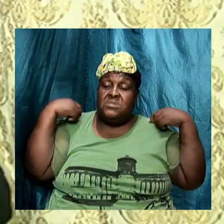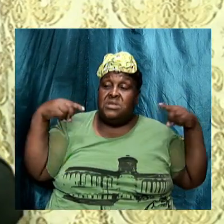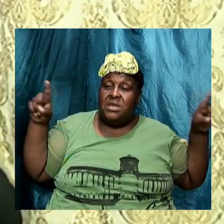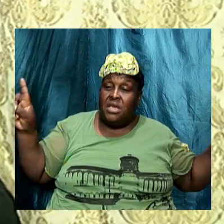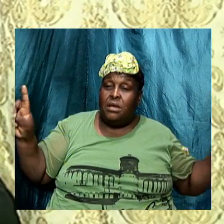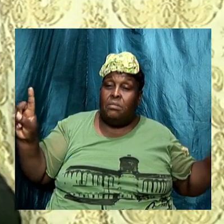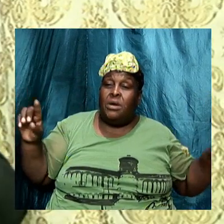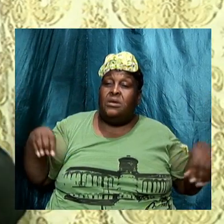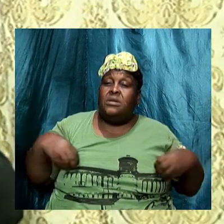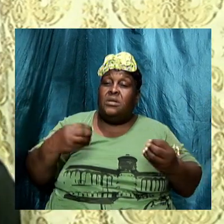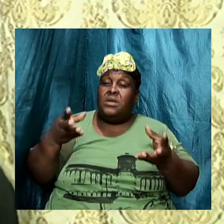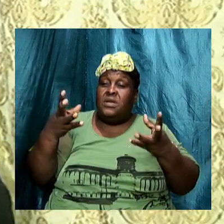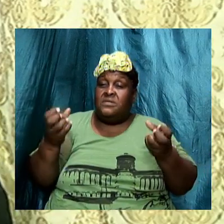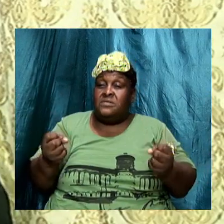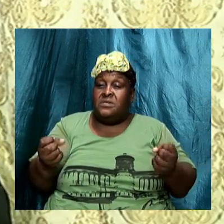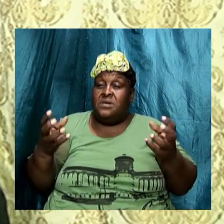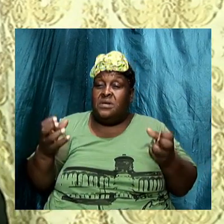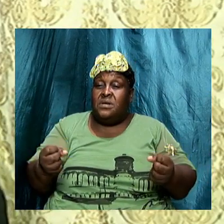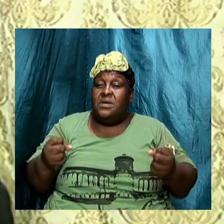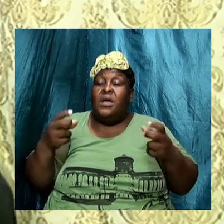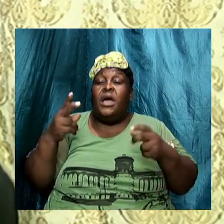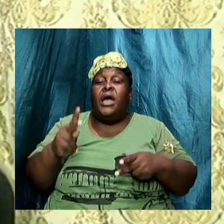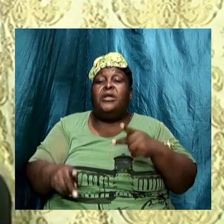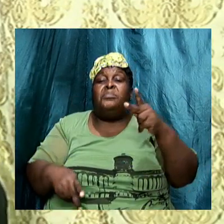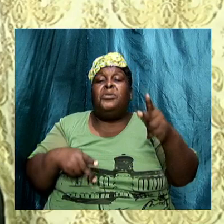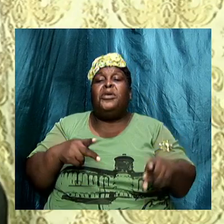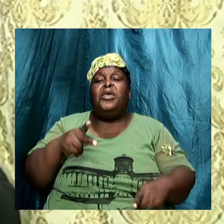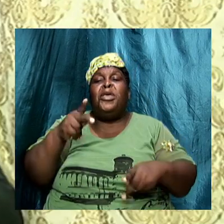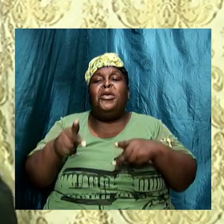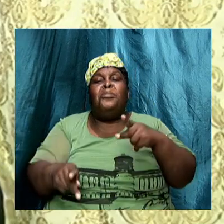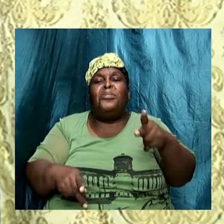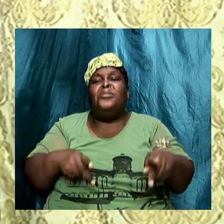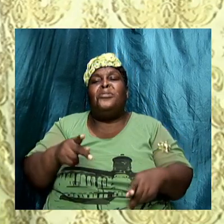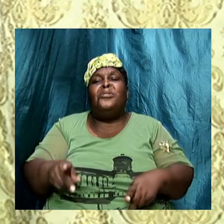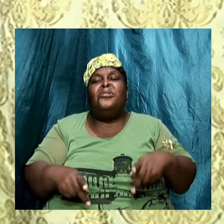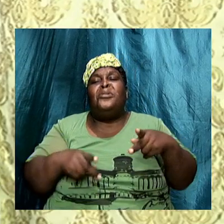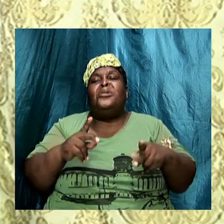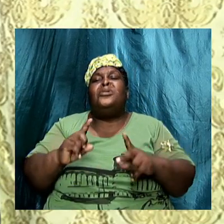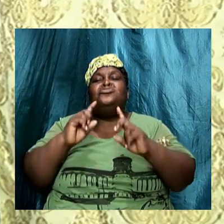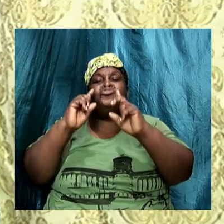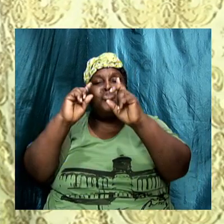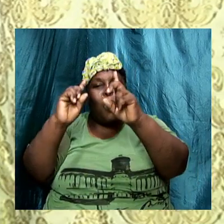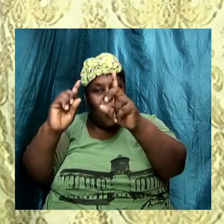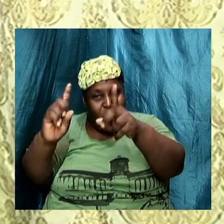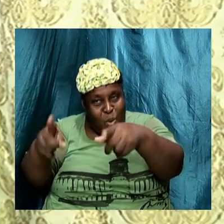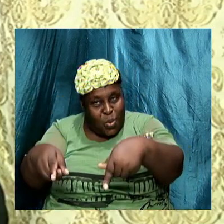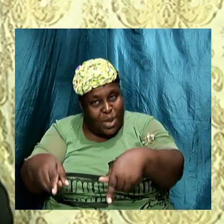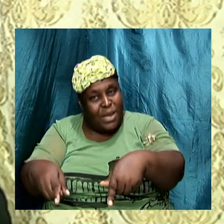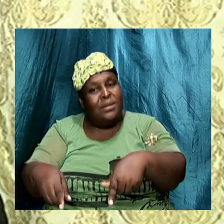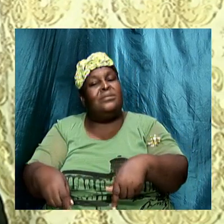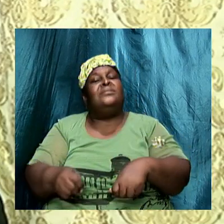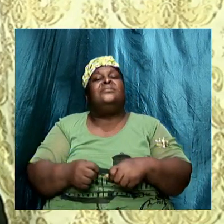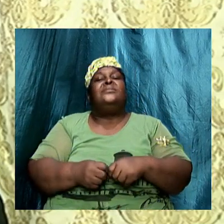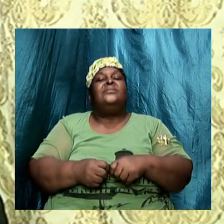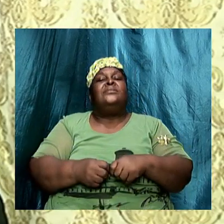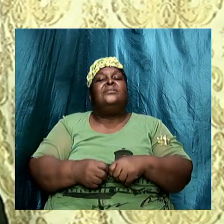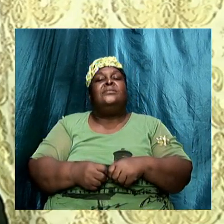and people are running down and you're going to get sign if you're running down a sign you're going to get it